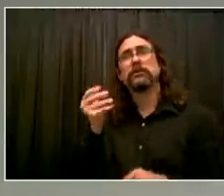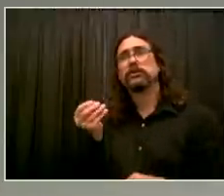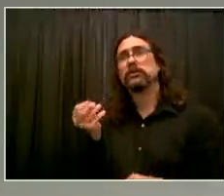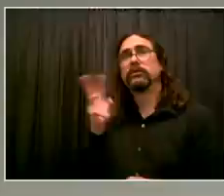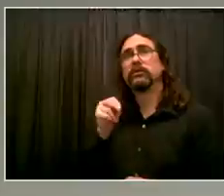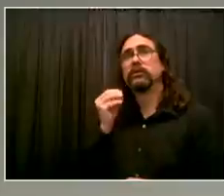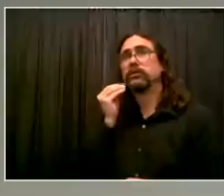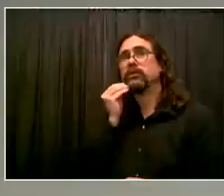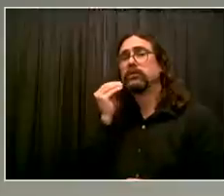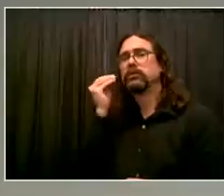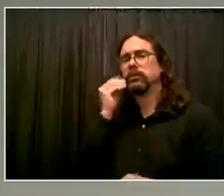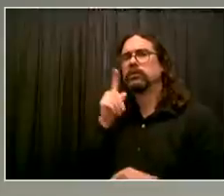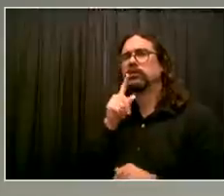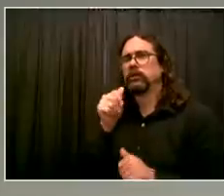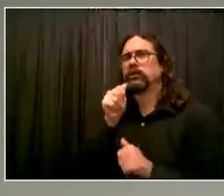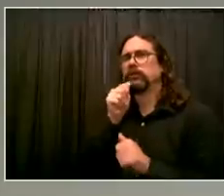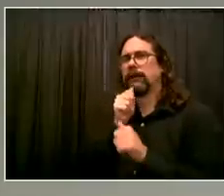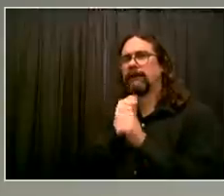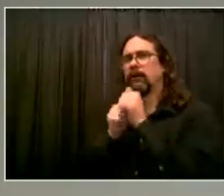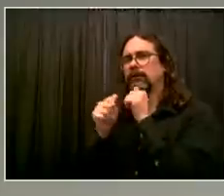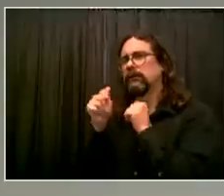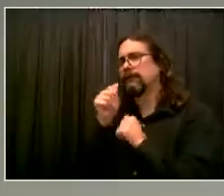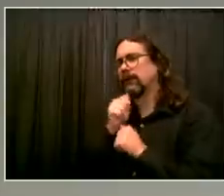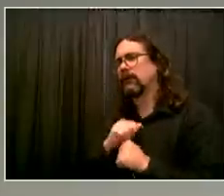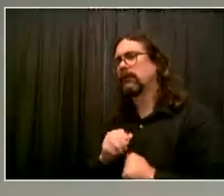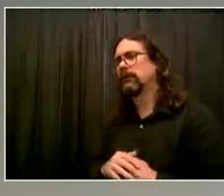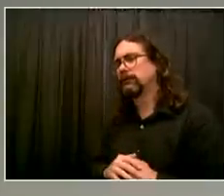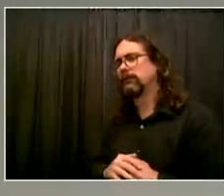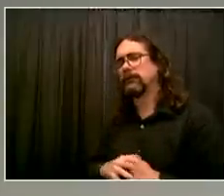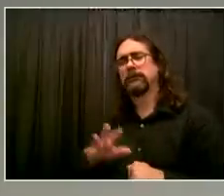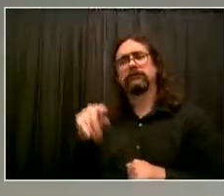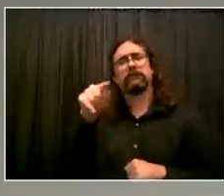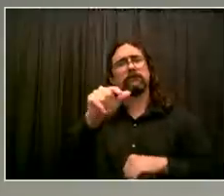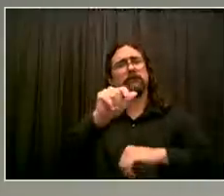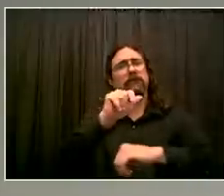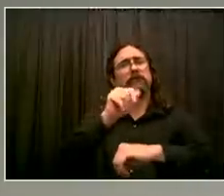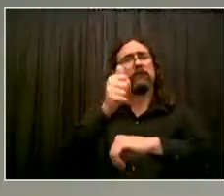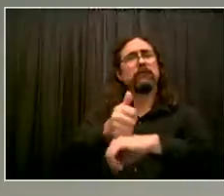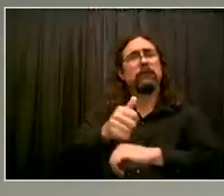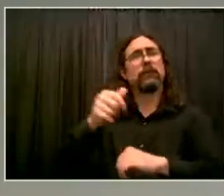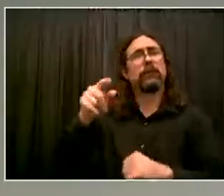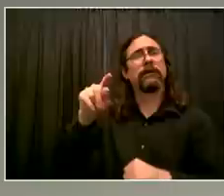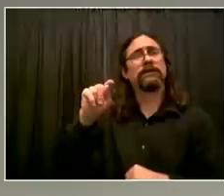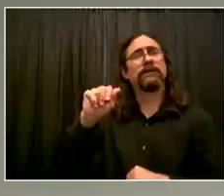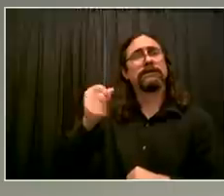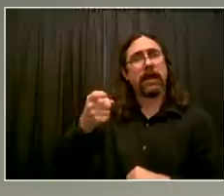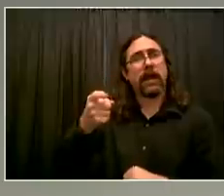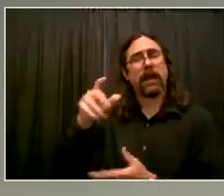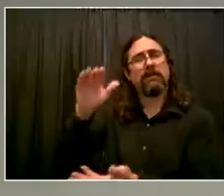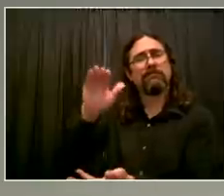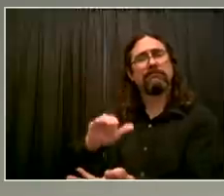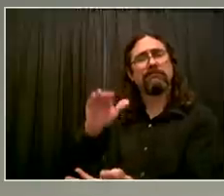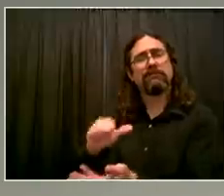At a time when many are still struggling to keep their heads above water. They've been working as